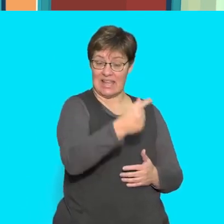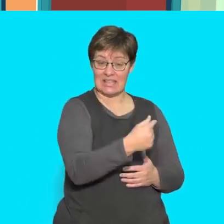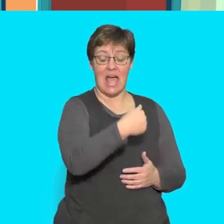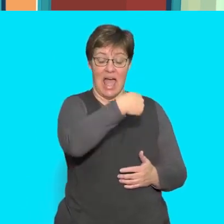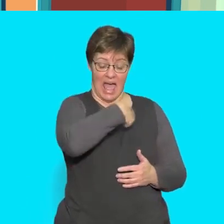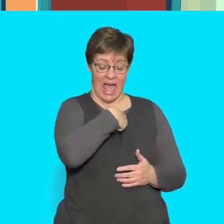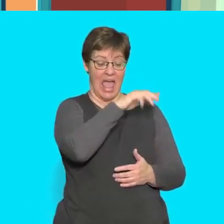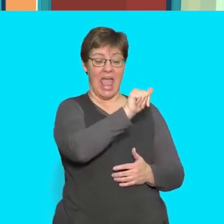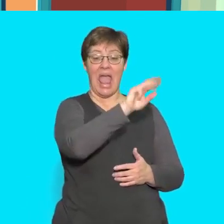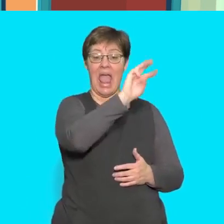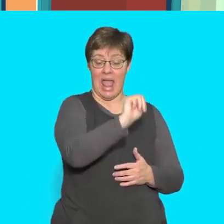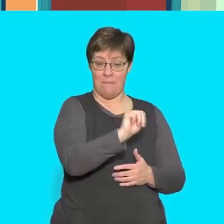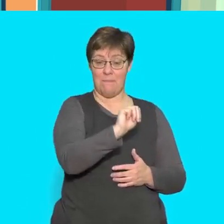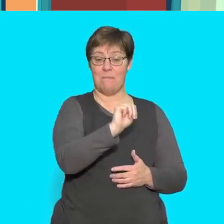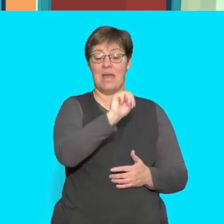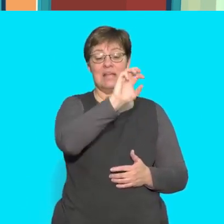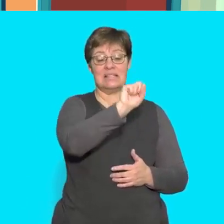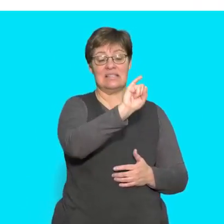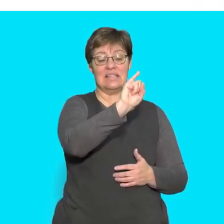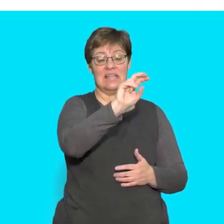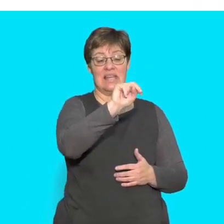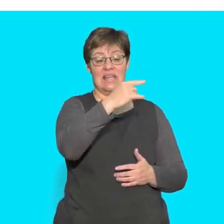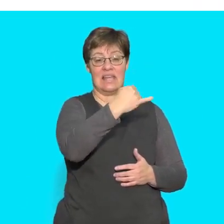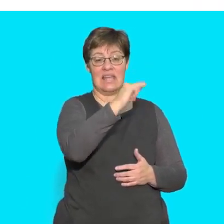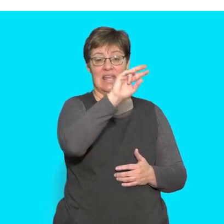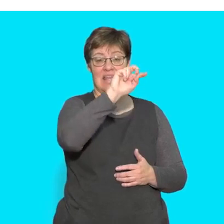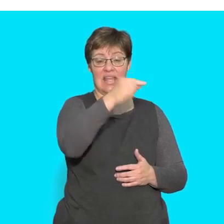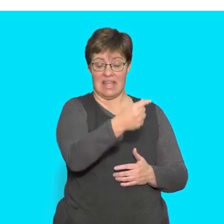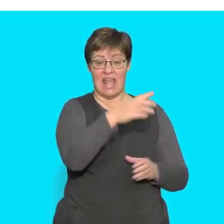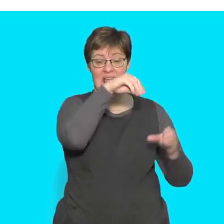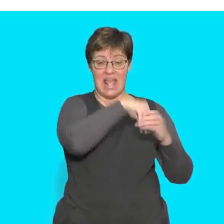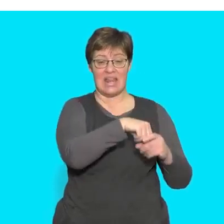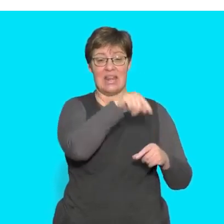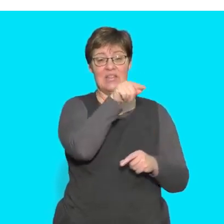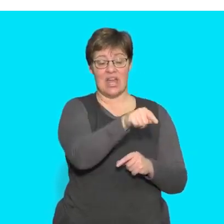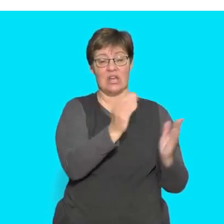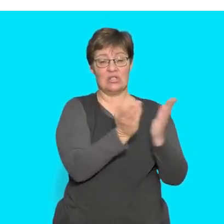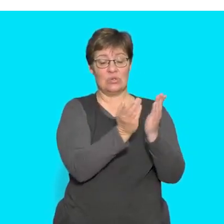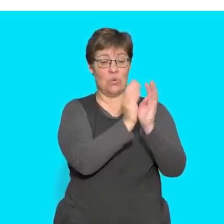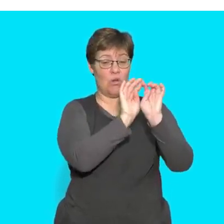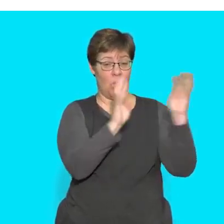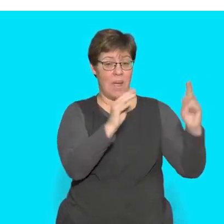singing in the school choir say i am singing in the school choir